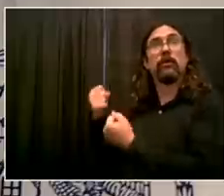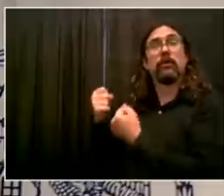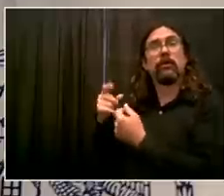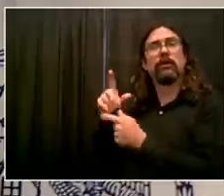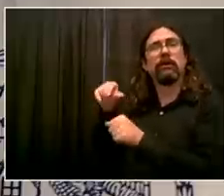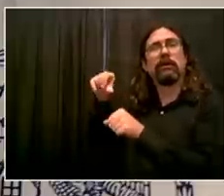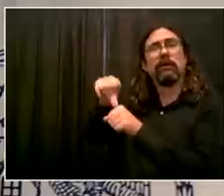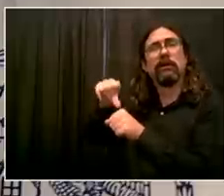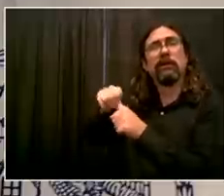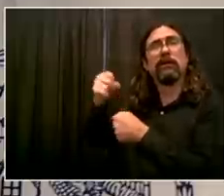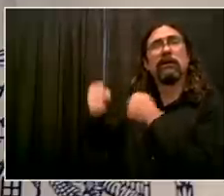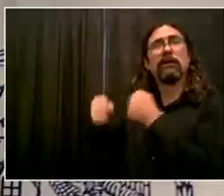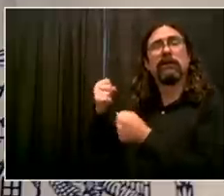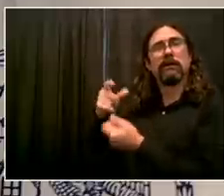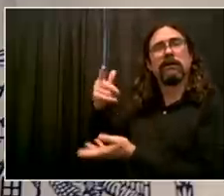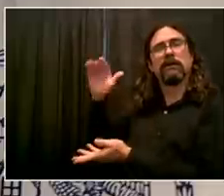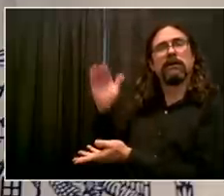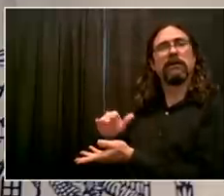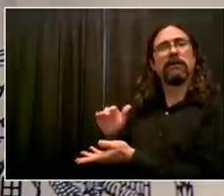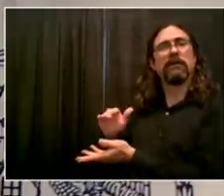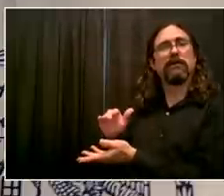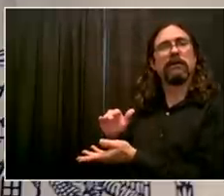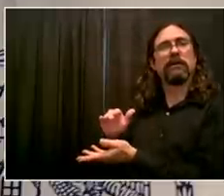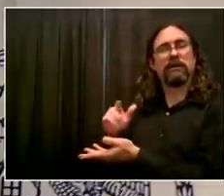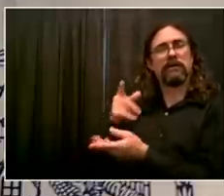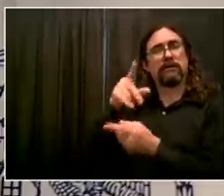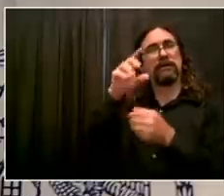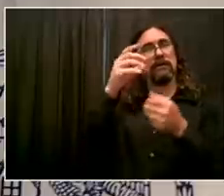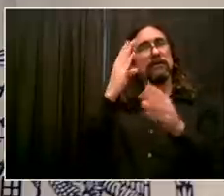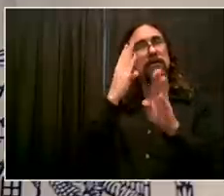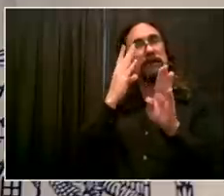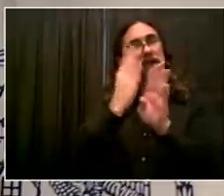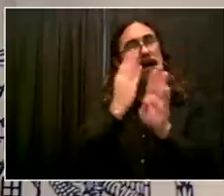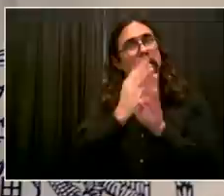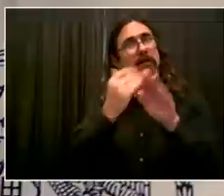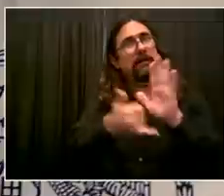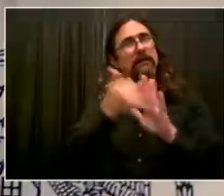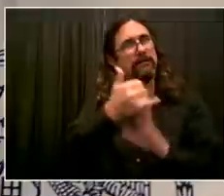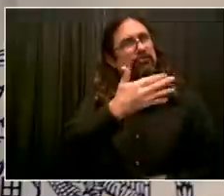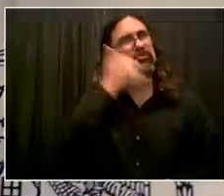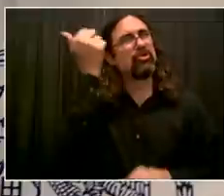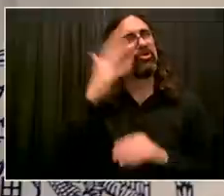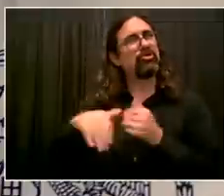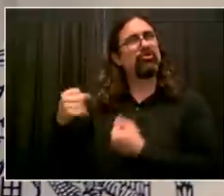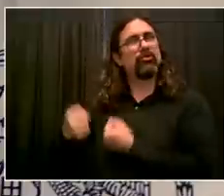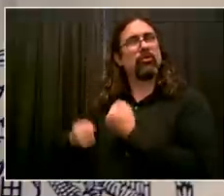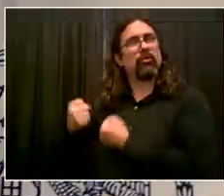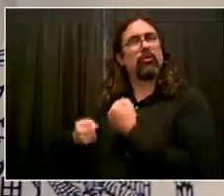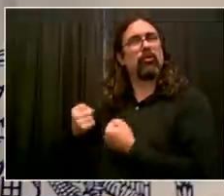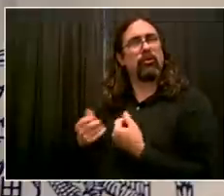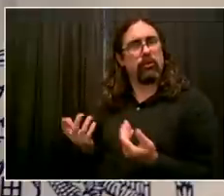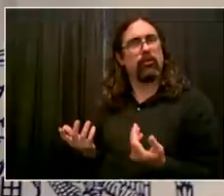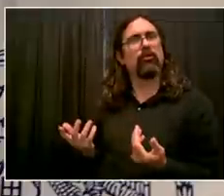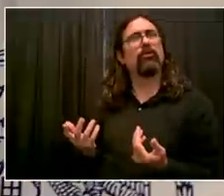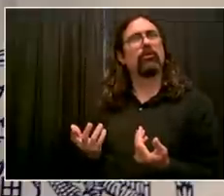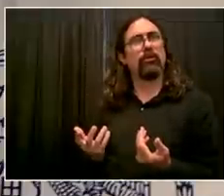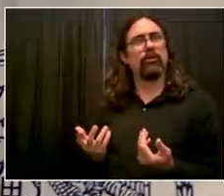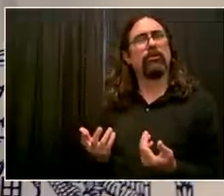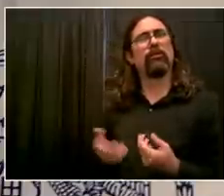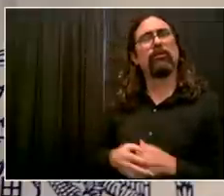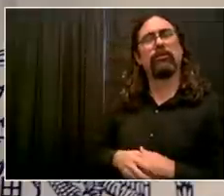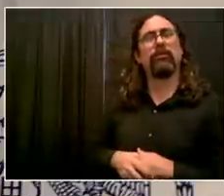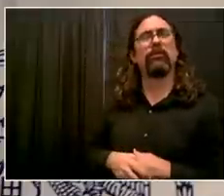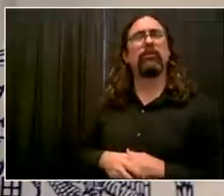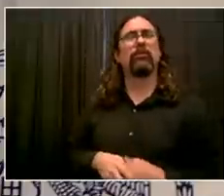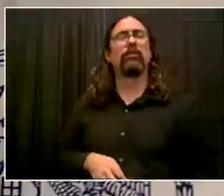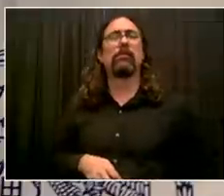have it, in my very strong opinion. We saw a lot of hard work. I want to emphasize, some people said, oh, are you saying that people who are remote weren't